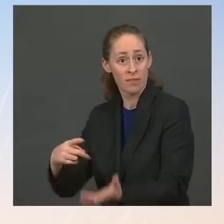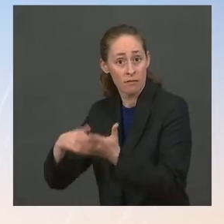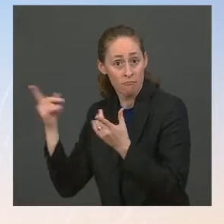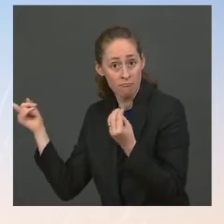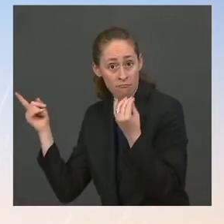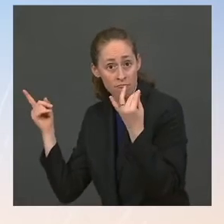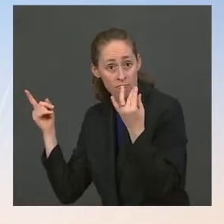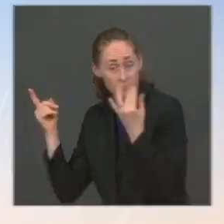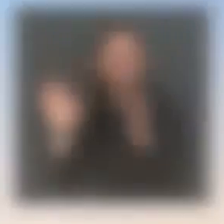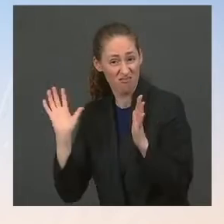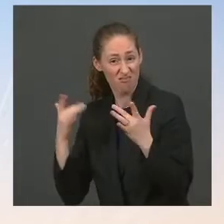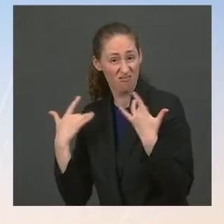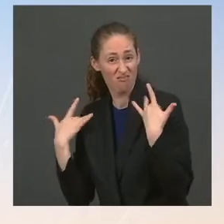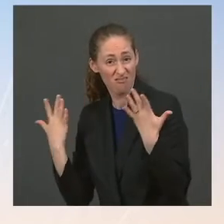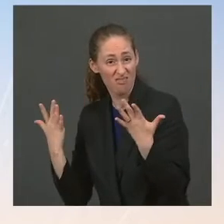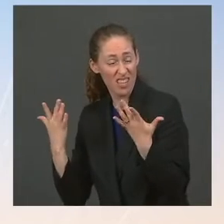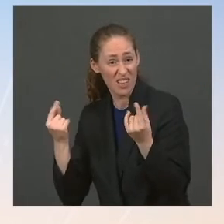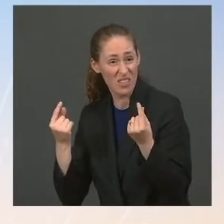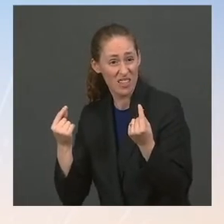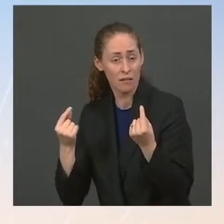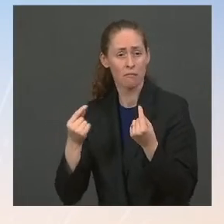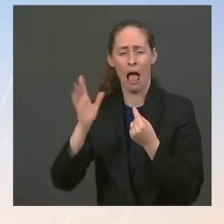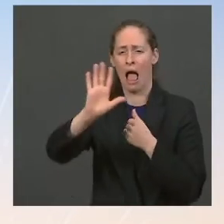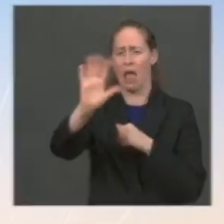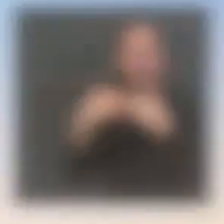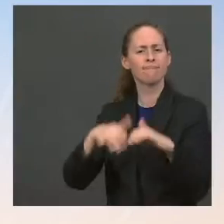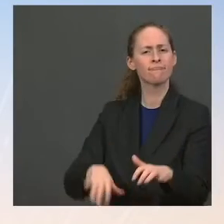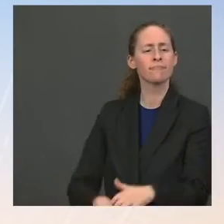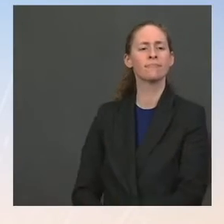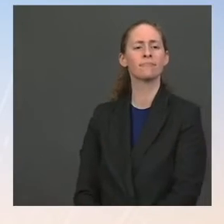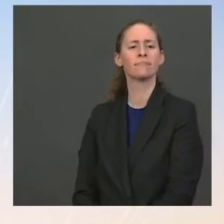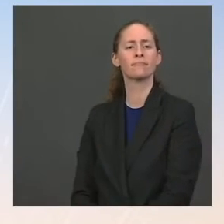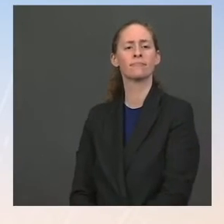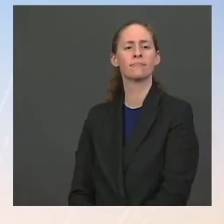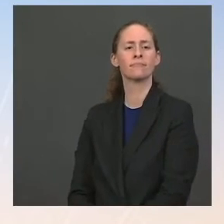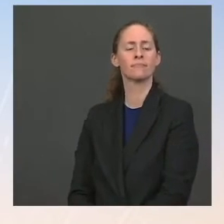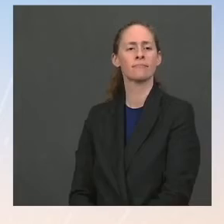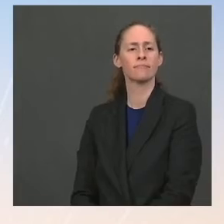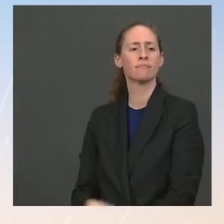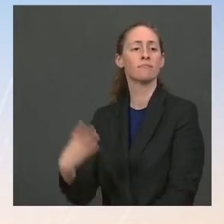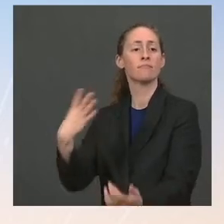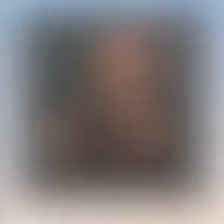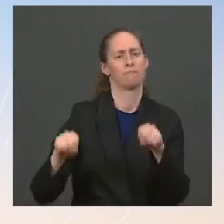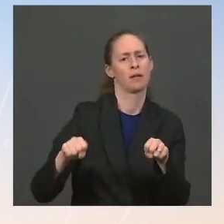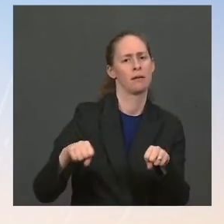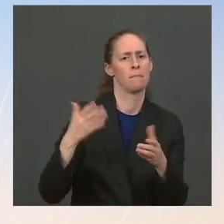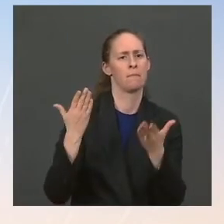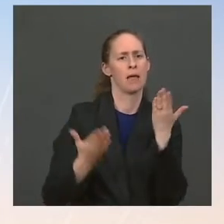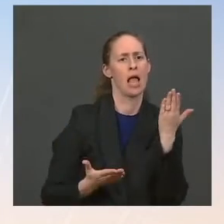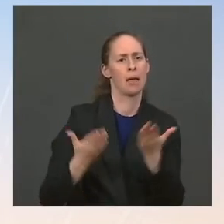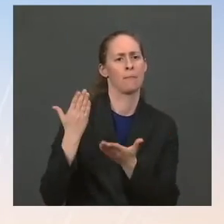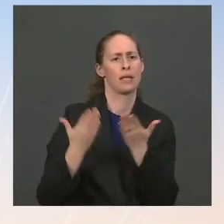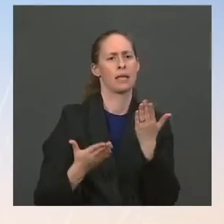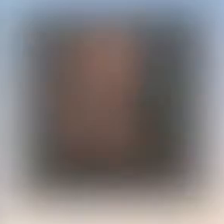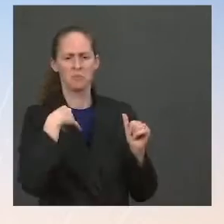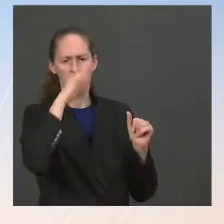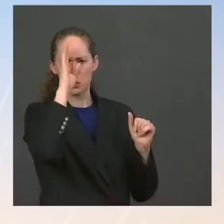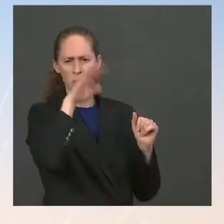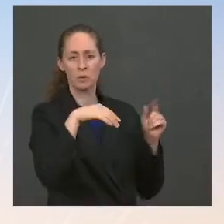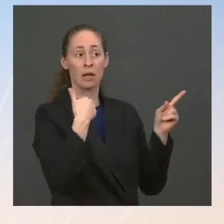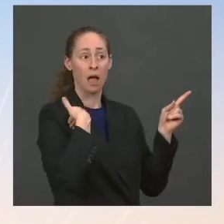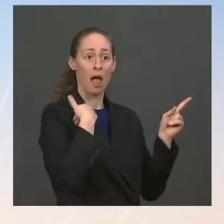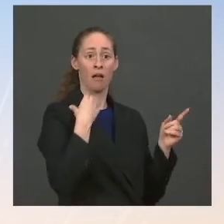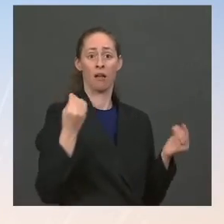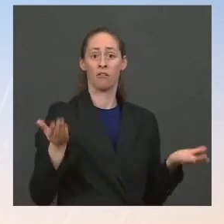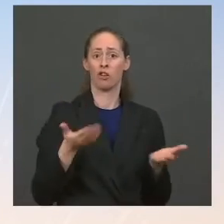I don't have anything specific for you Just don't have anything right now to to announce. I don't have any information on that So again nothing new to share. I